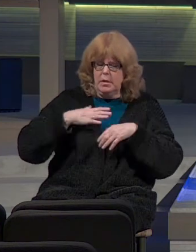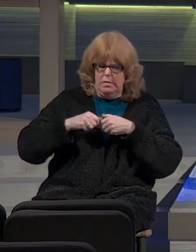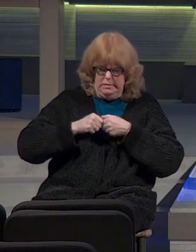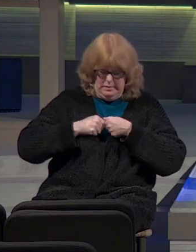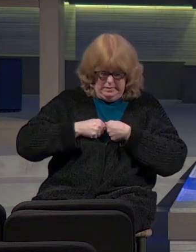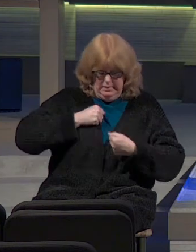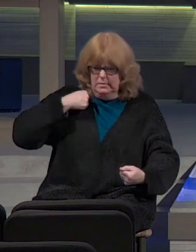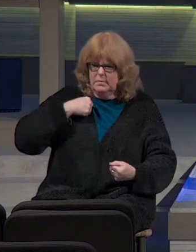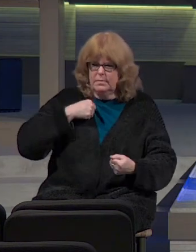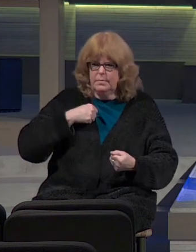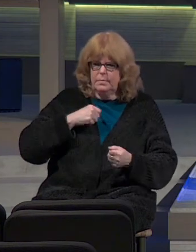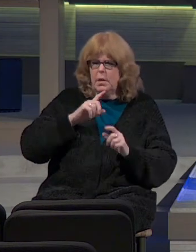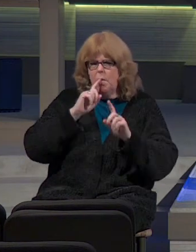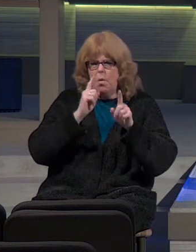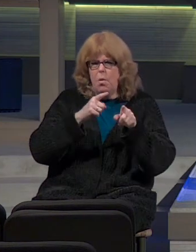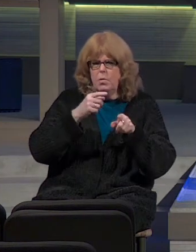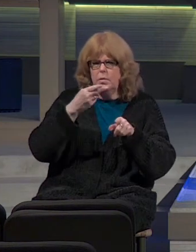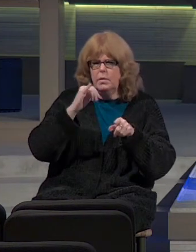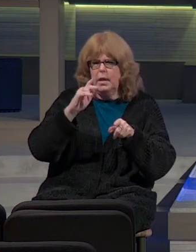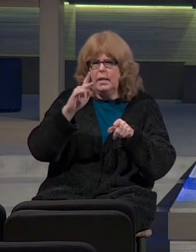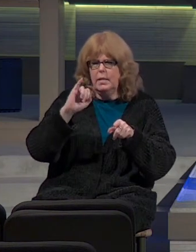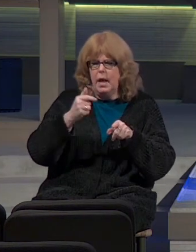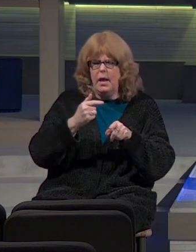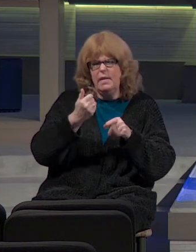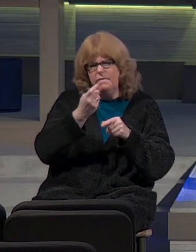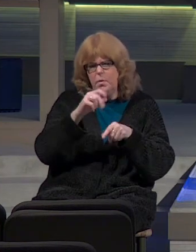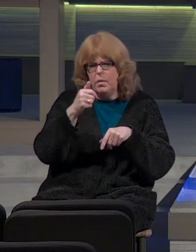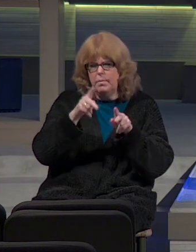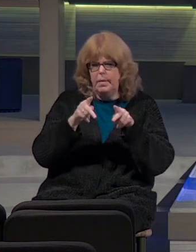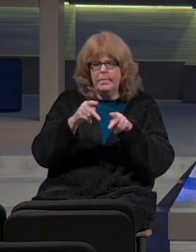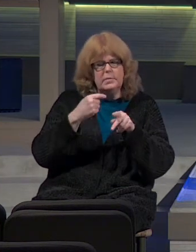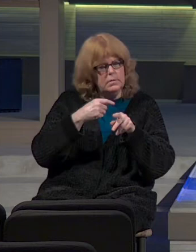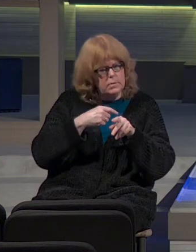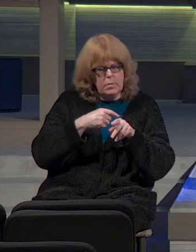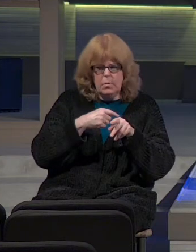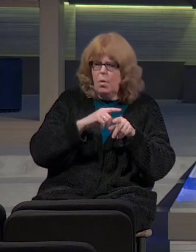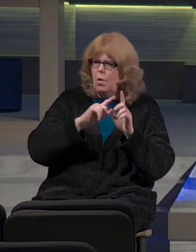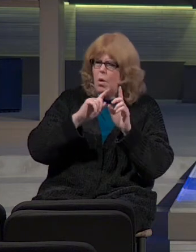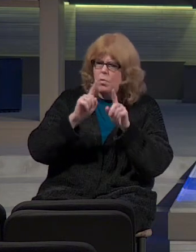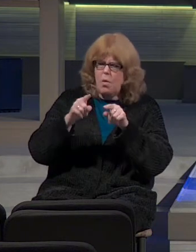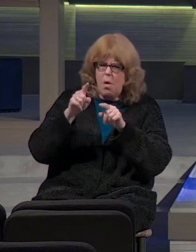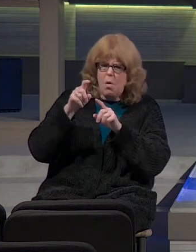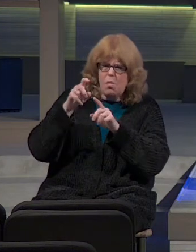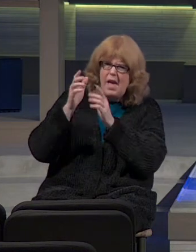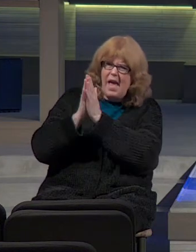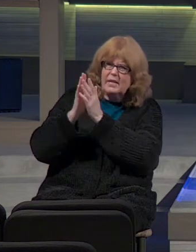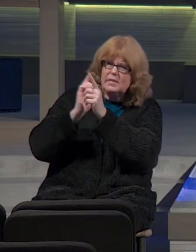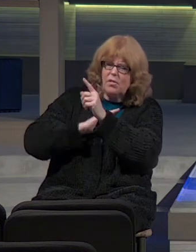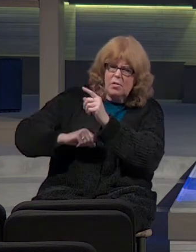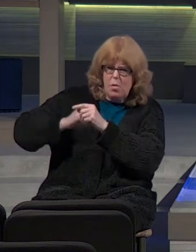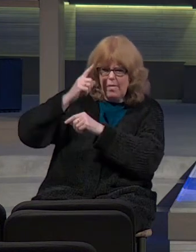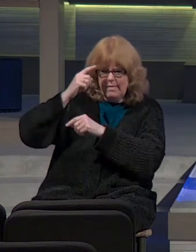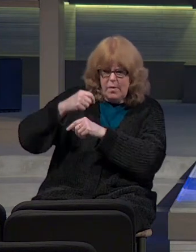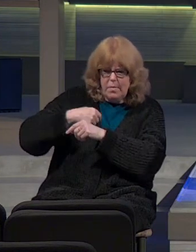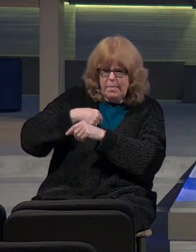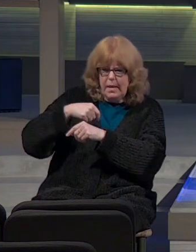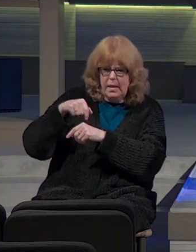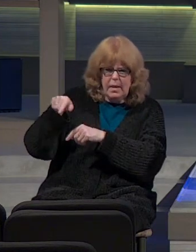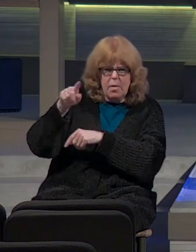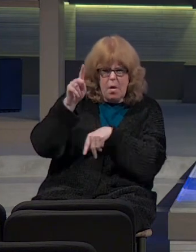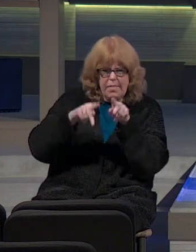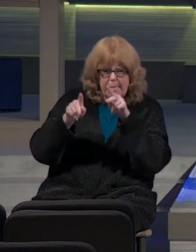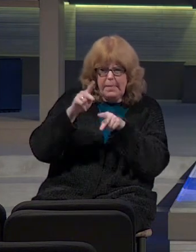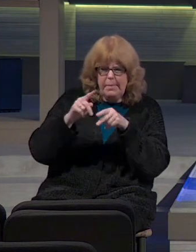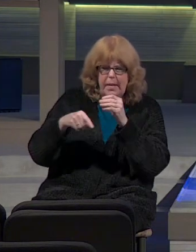commanded Hilkiah and a handful of people, verse 13, go inquire of the Lord for me and the people and all Judah